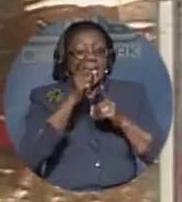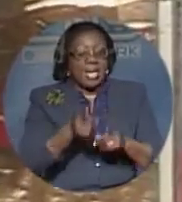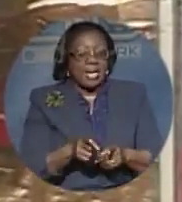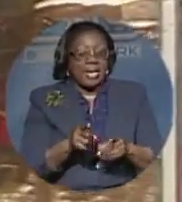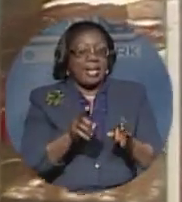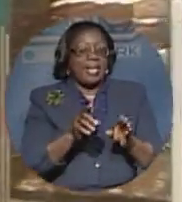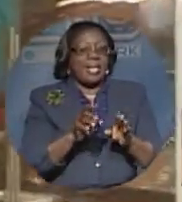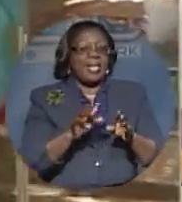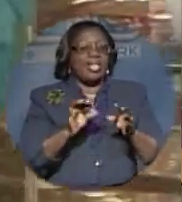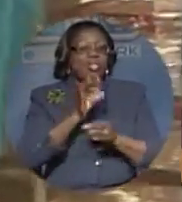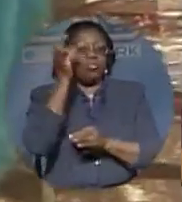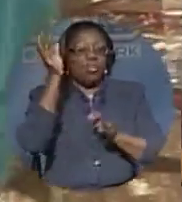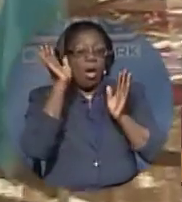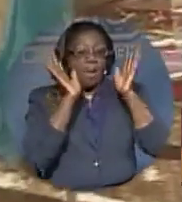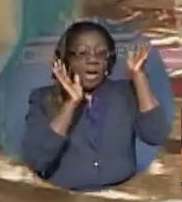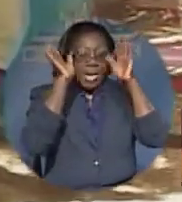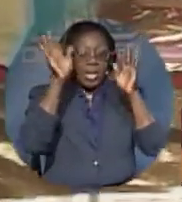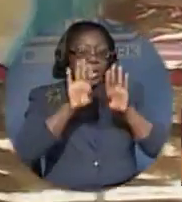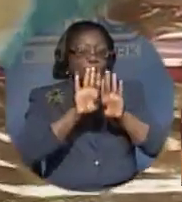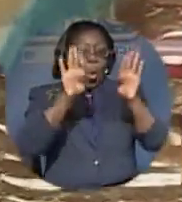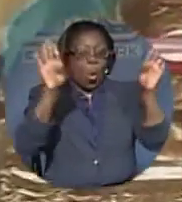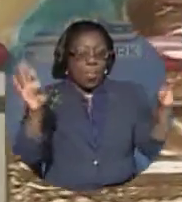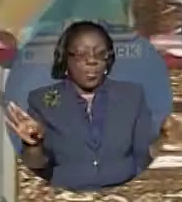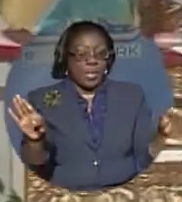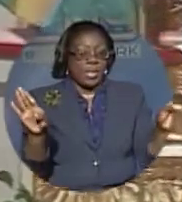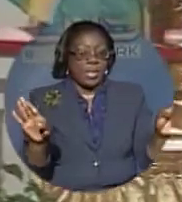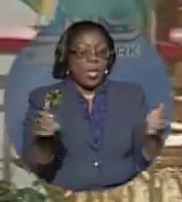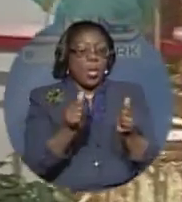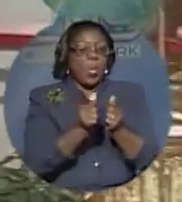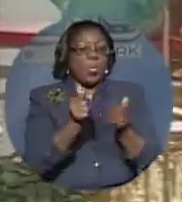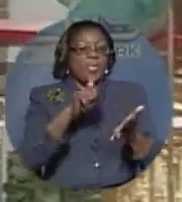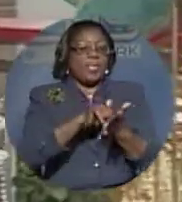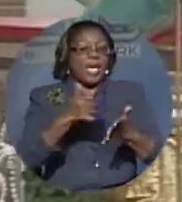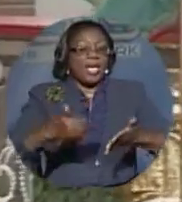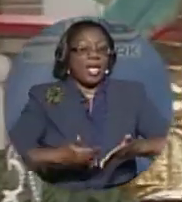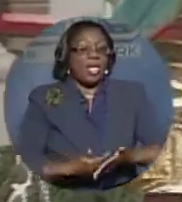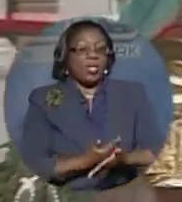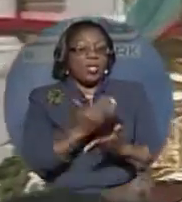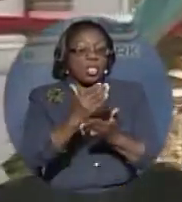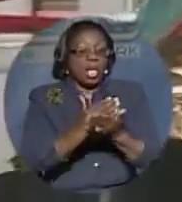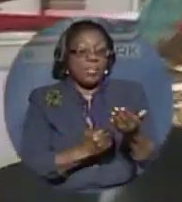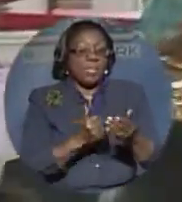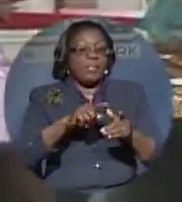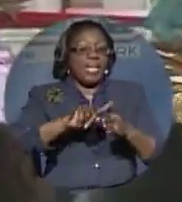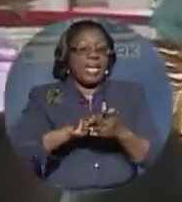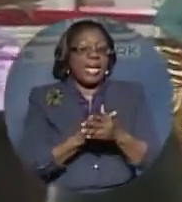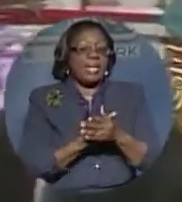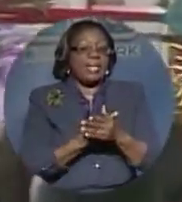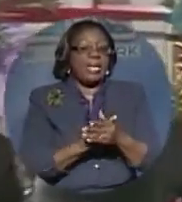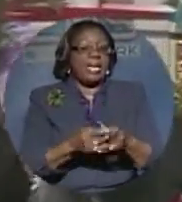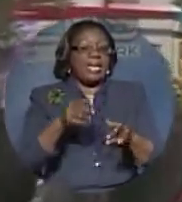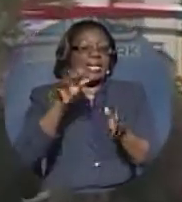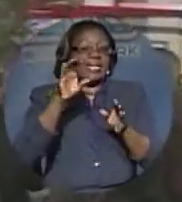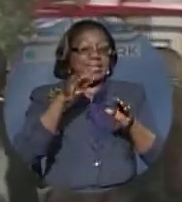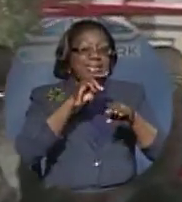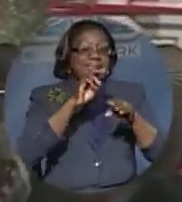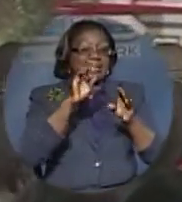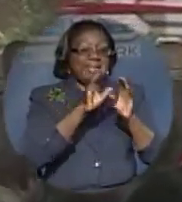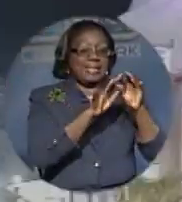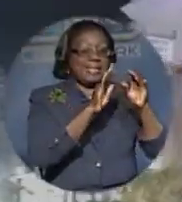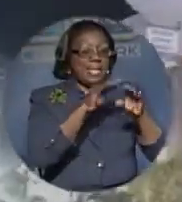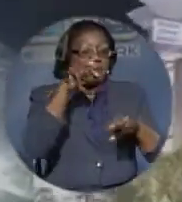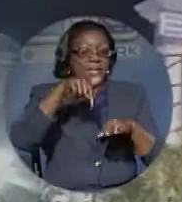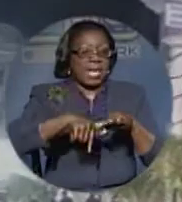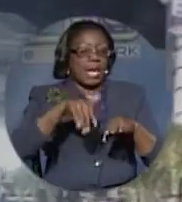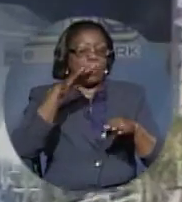officially opened. Thank you, good evening. With that, a new chapter began in the history of downtown Nassau, a far cry from its beginnings in the